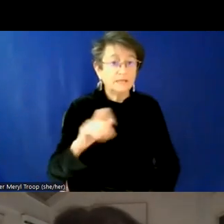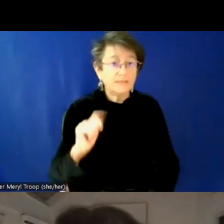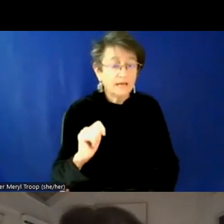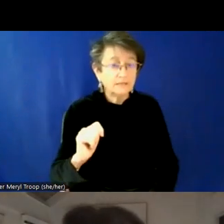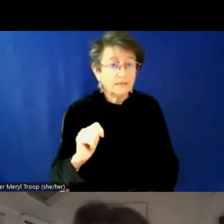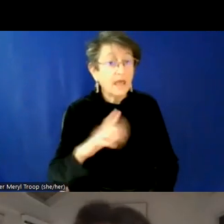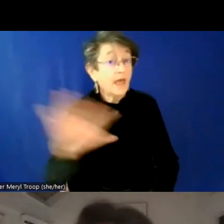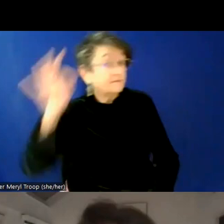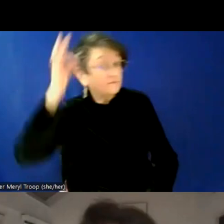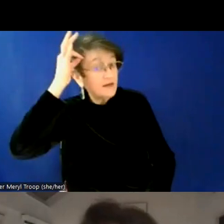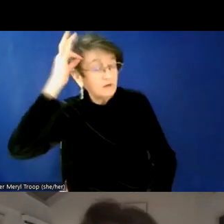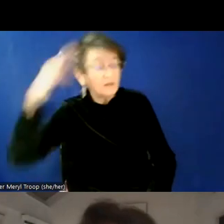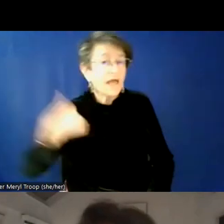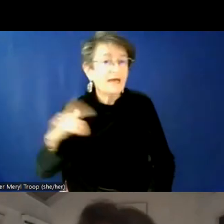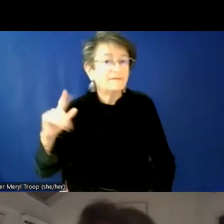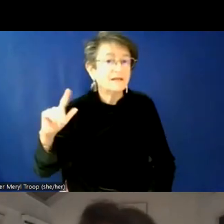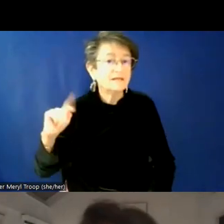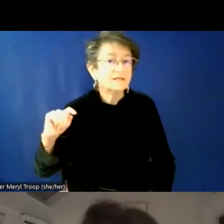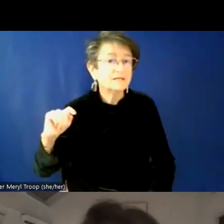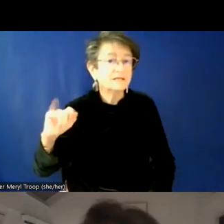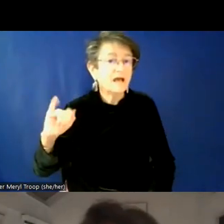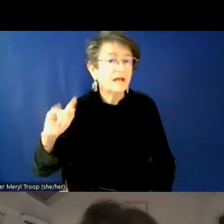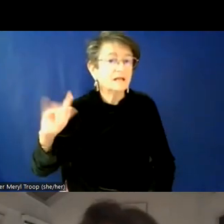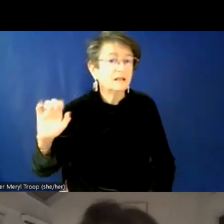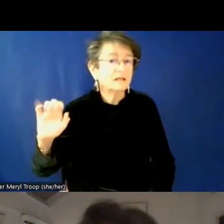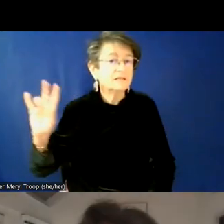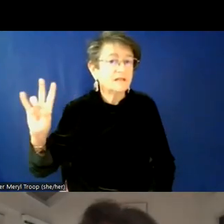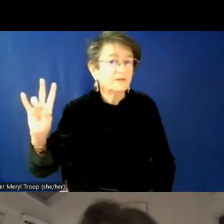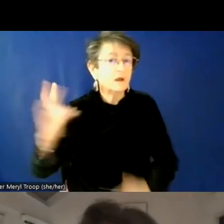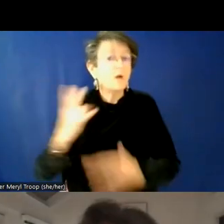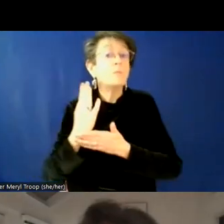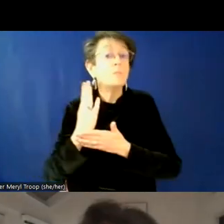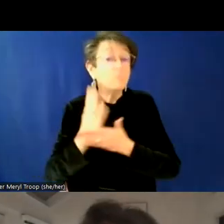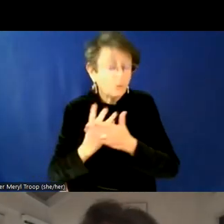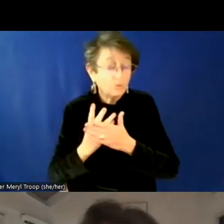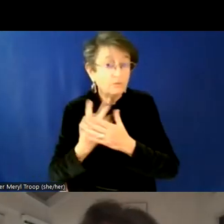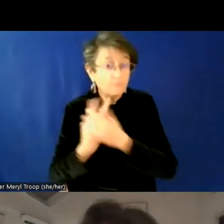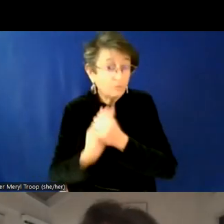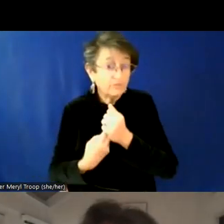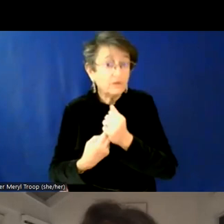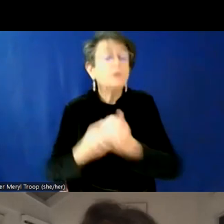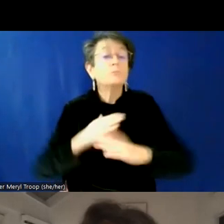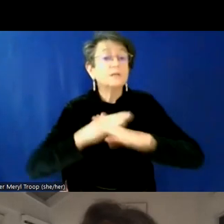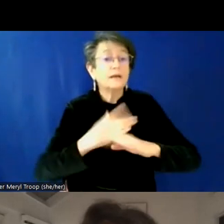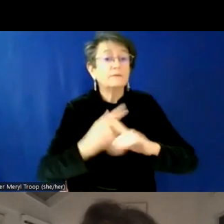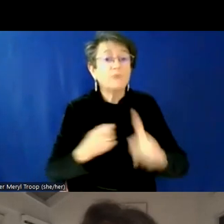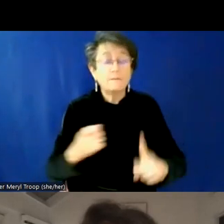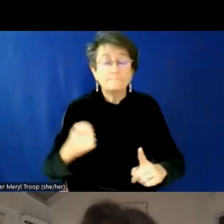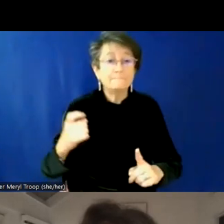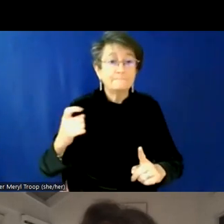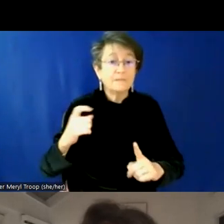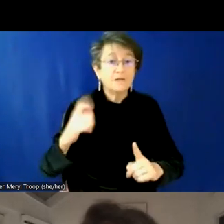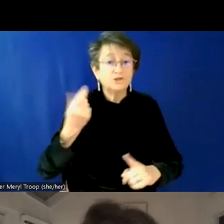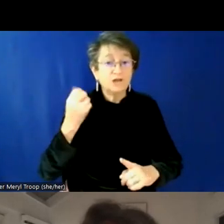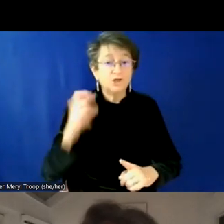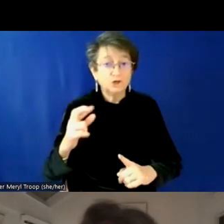um, both of which protect from sex and gender discrimination and, uh, Maine courts and federal courts have both recognized a